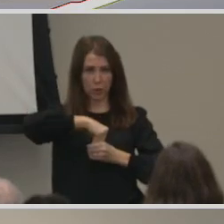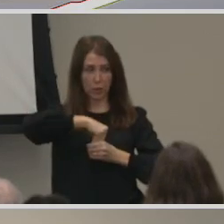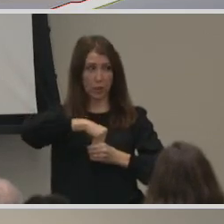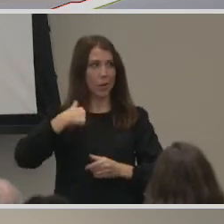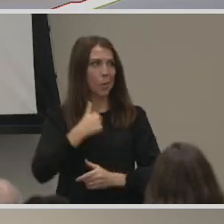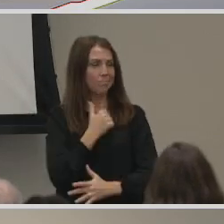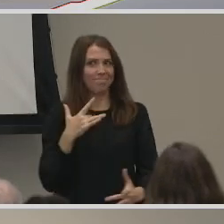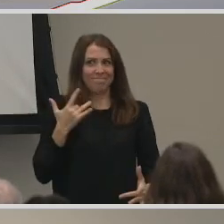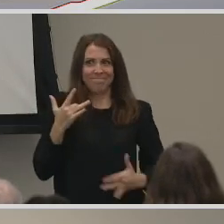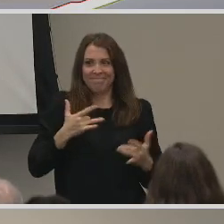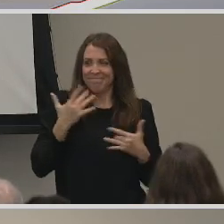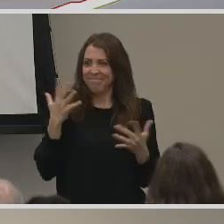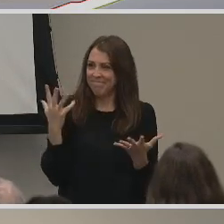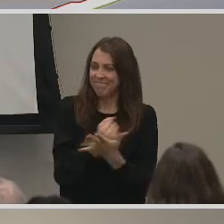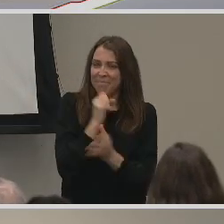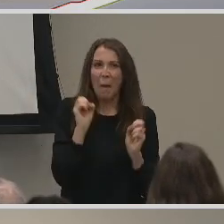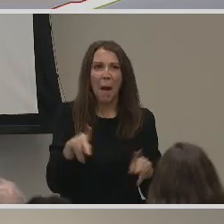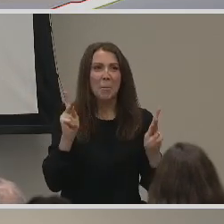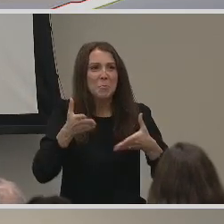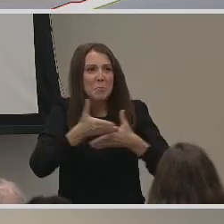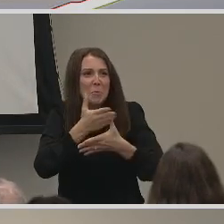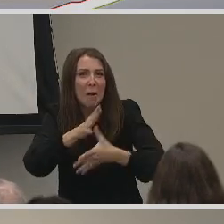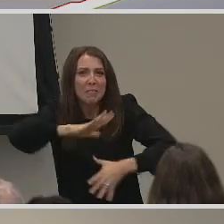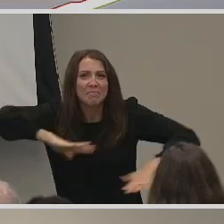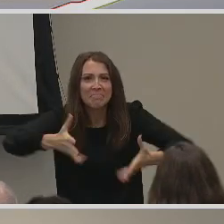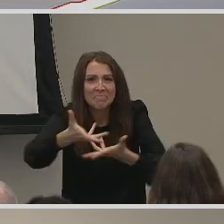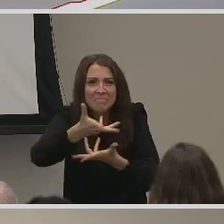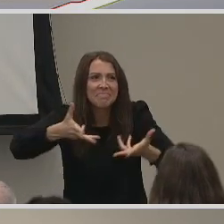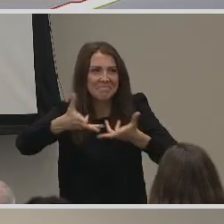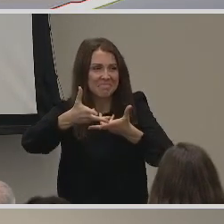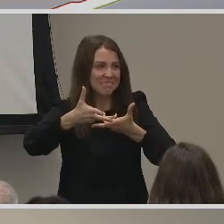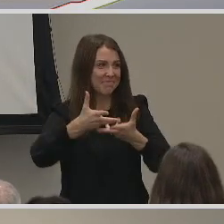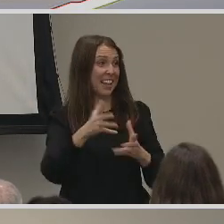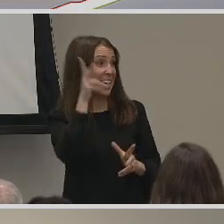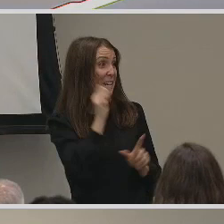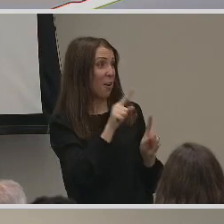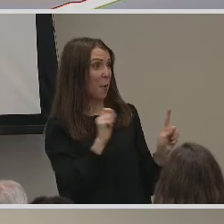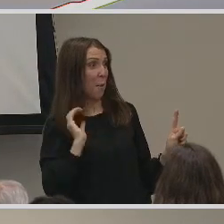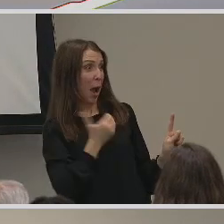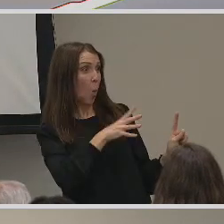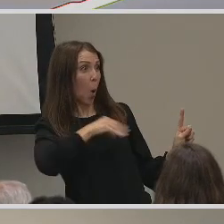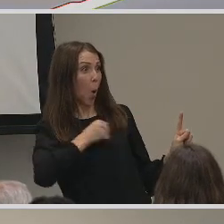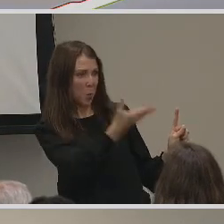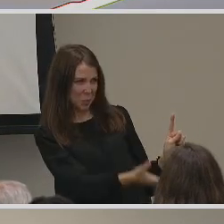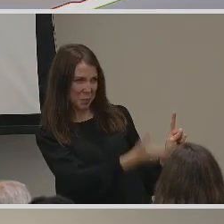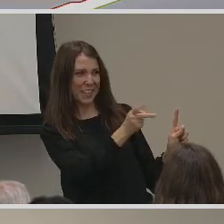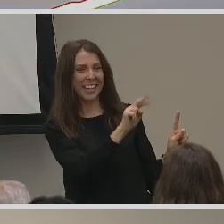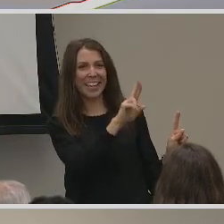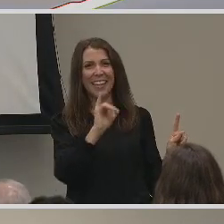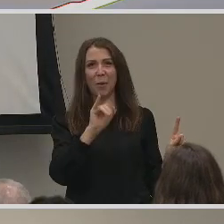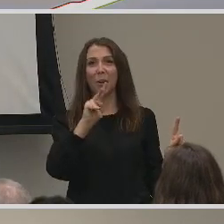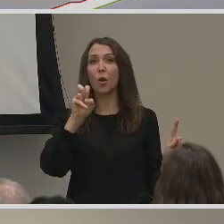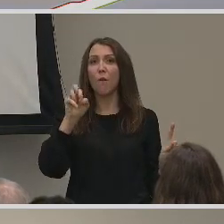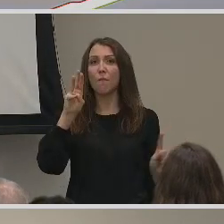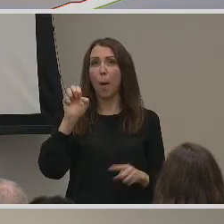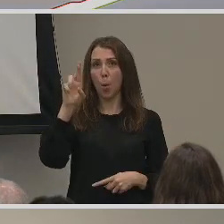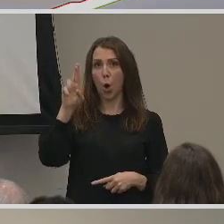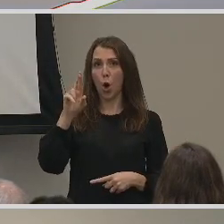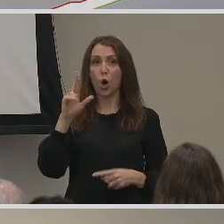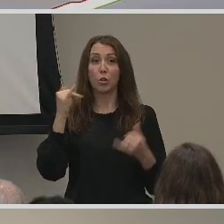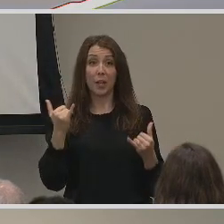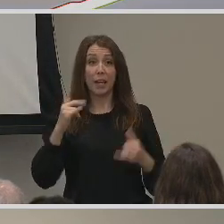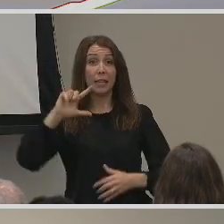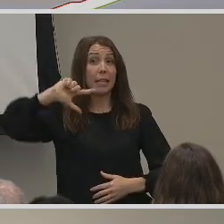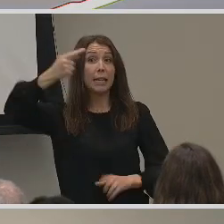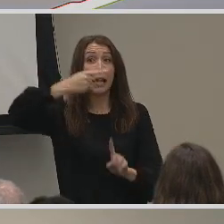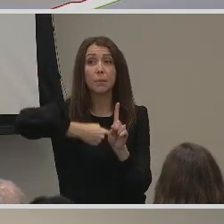to have an opportunity to share space and hear from our own Kerry November today. Next month will be